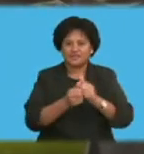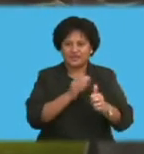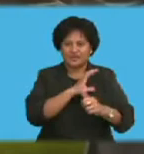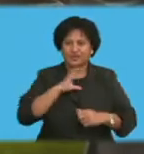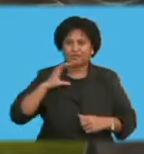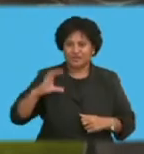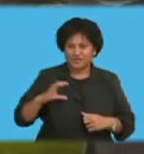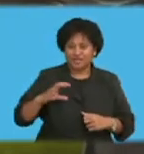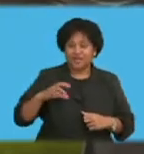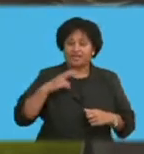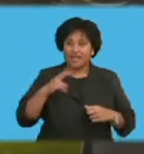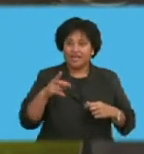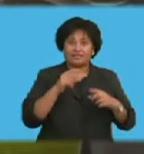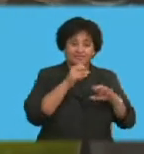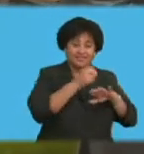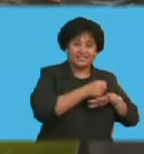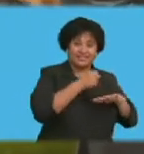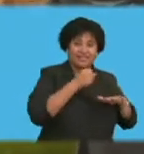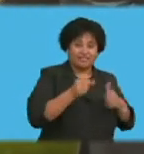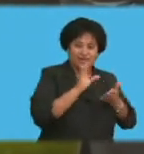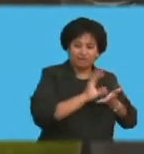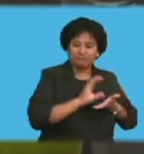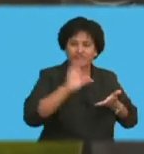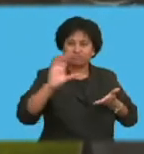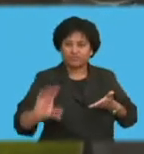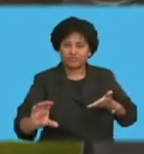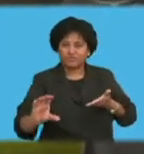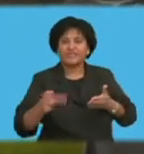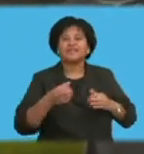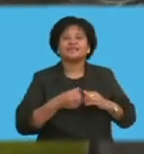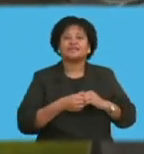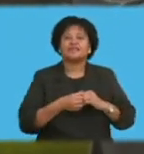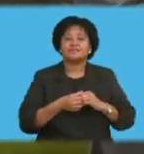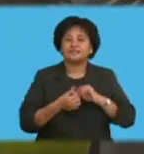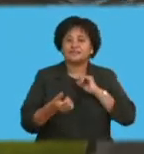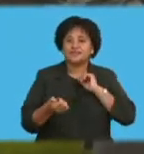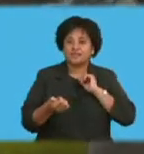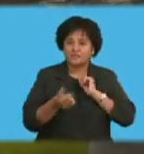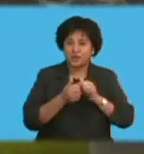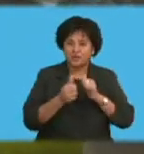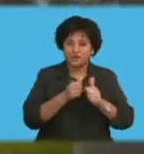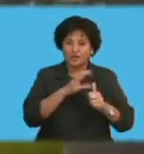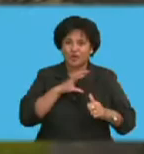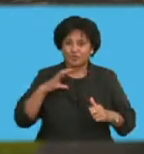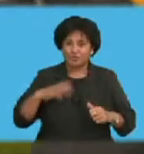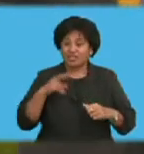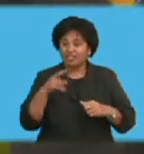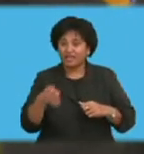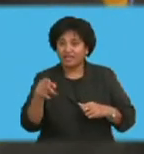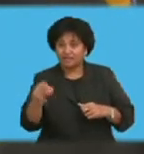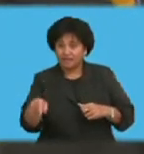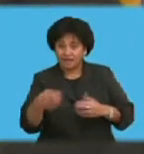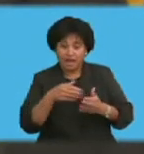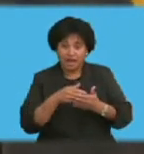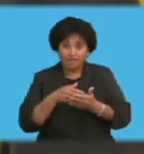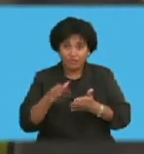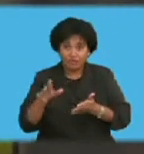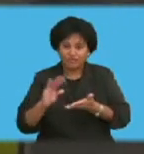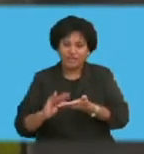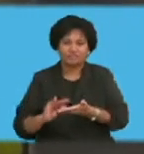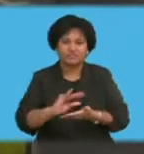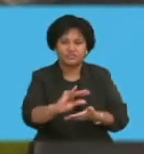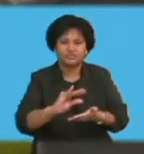the respective sporting organisations. The Honourable Leader of Opposition is absolutely correct that rugby is